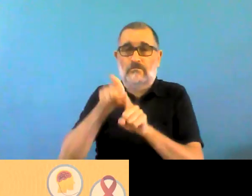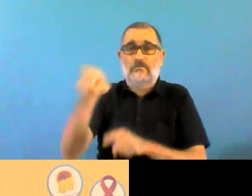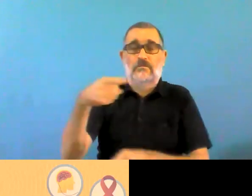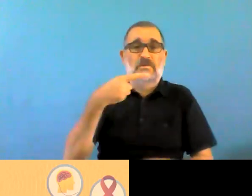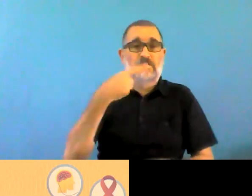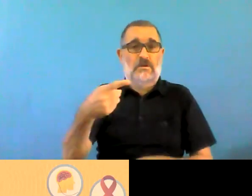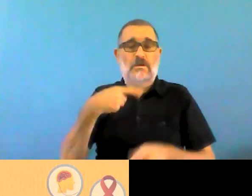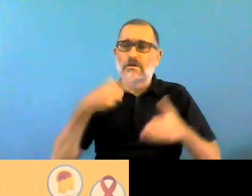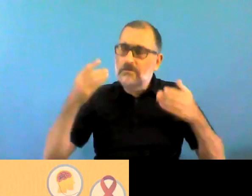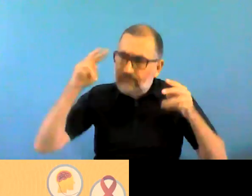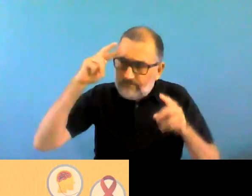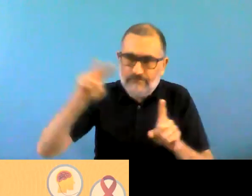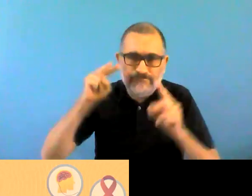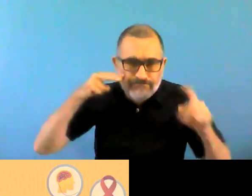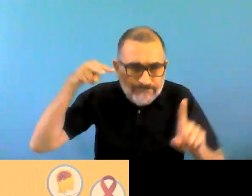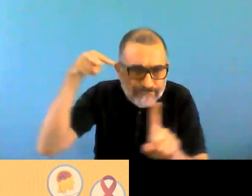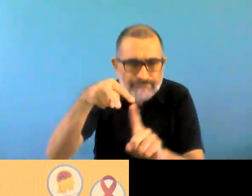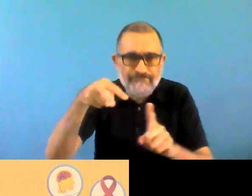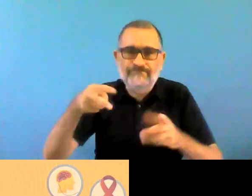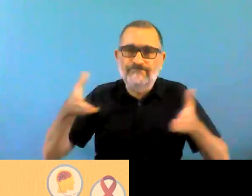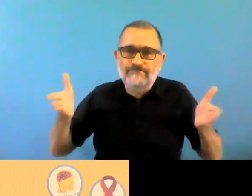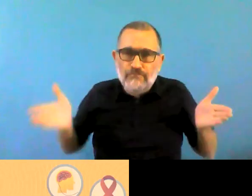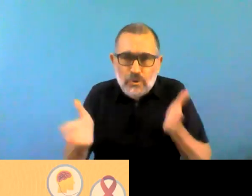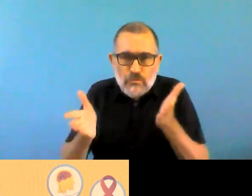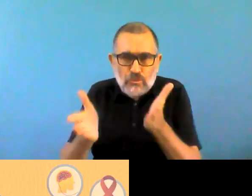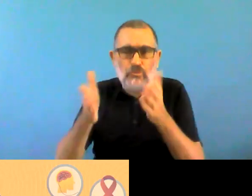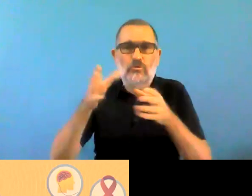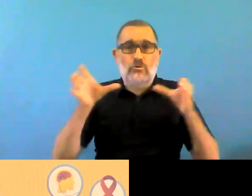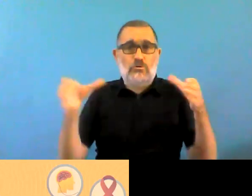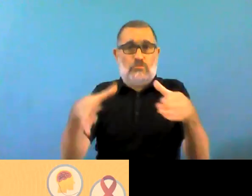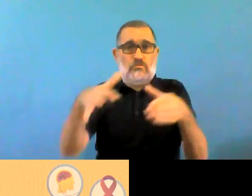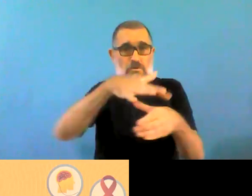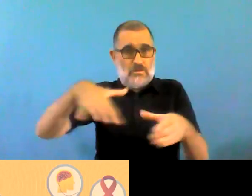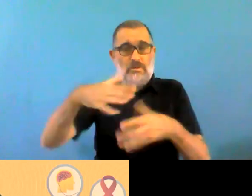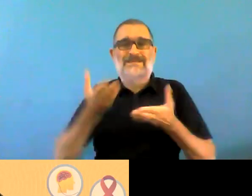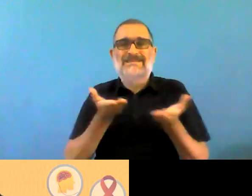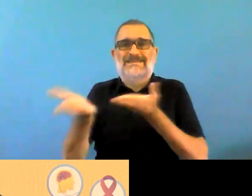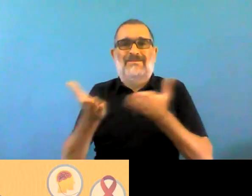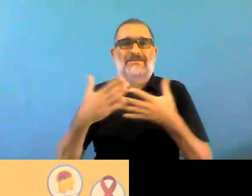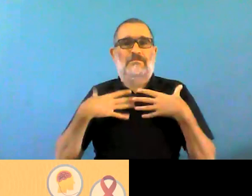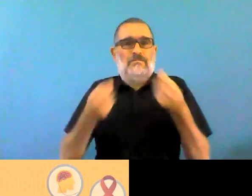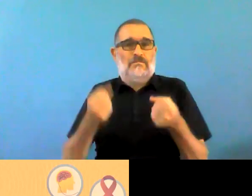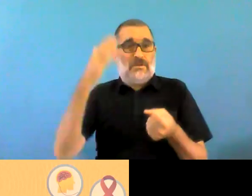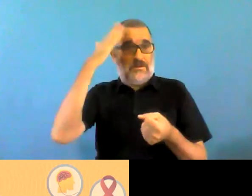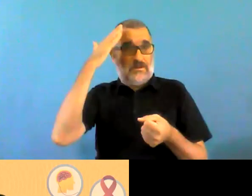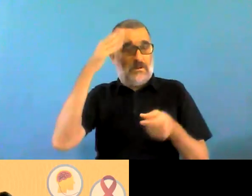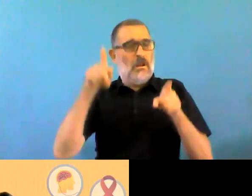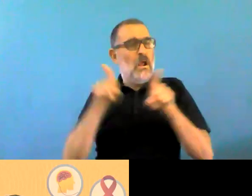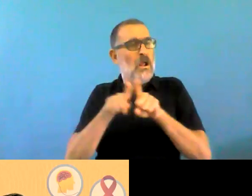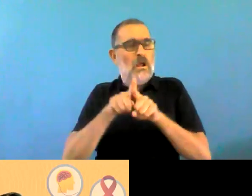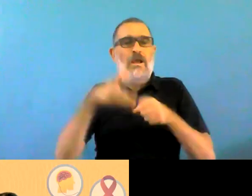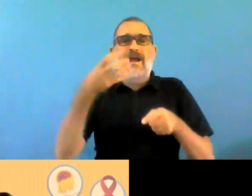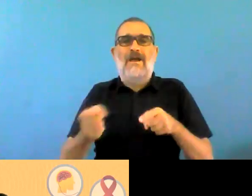the tools that were developed trying to reach out to first responders, for example, so the ones that are not clinical and